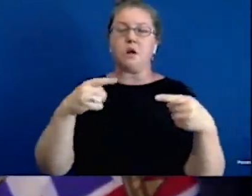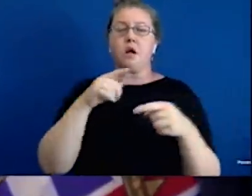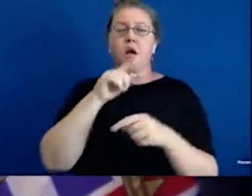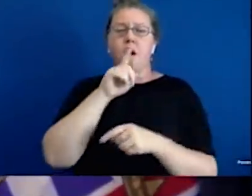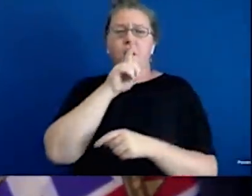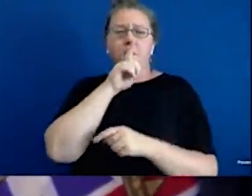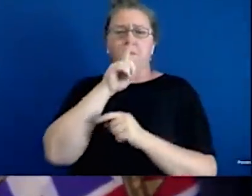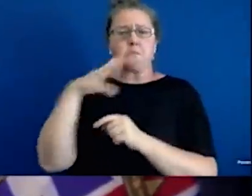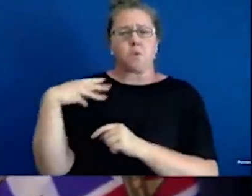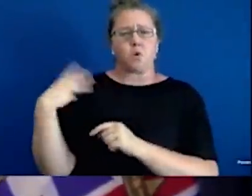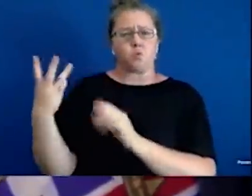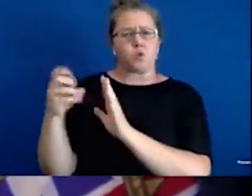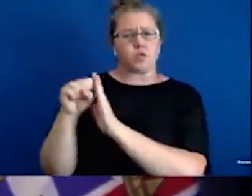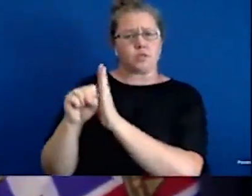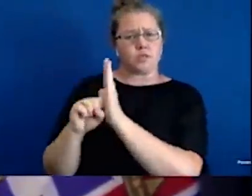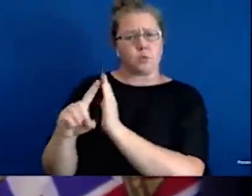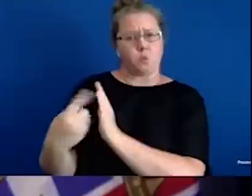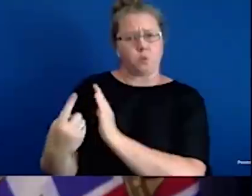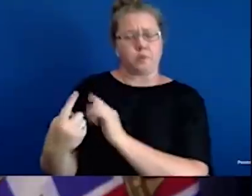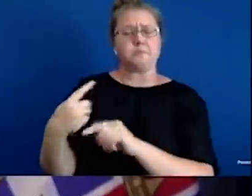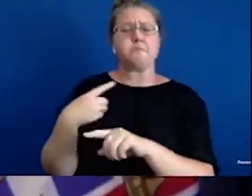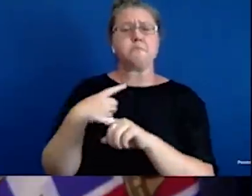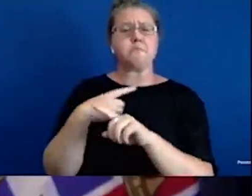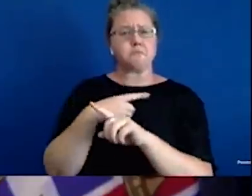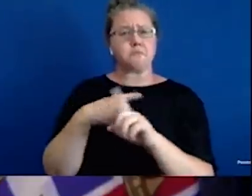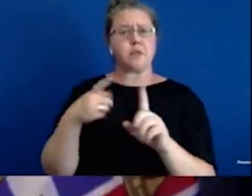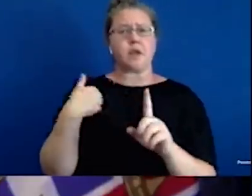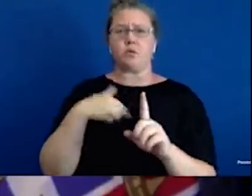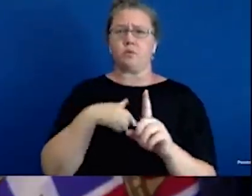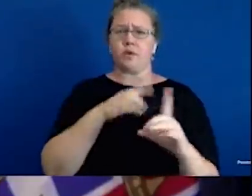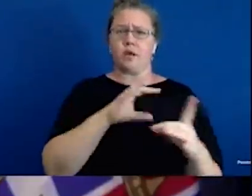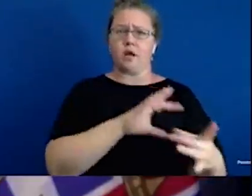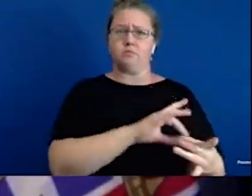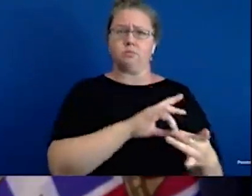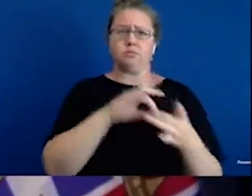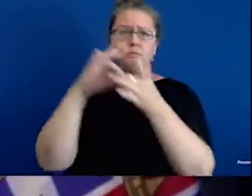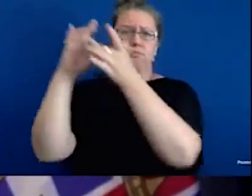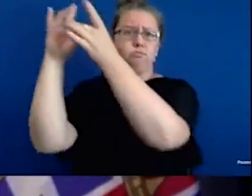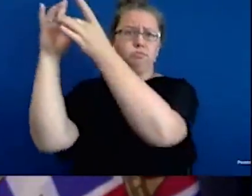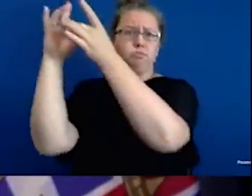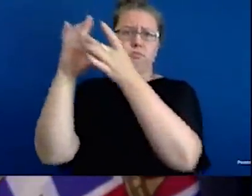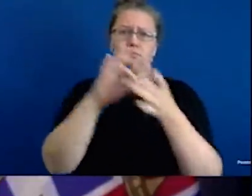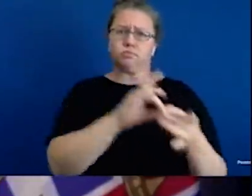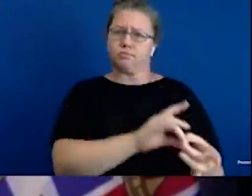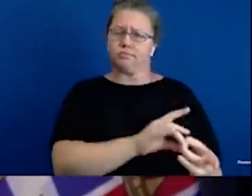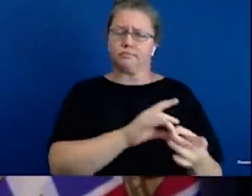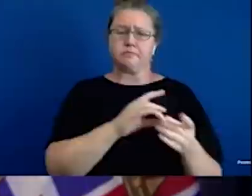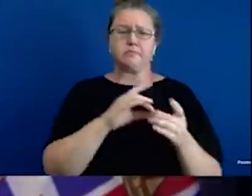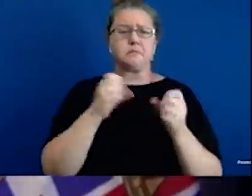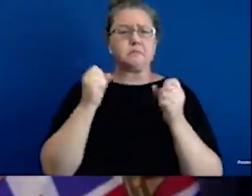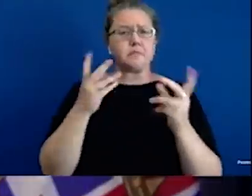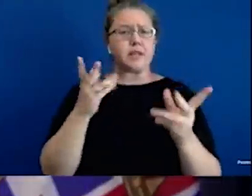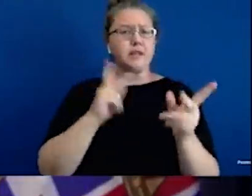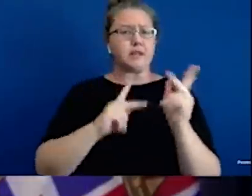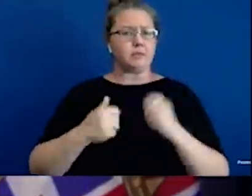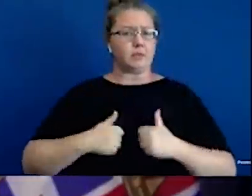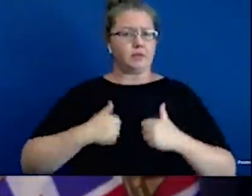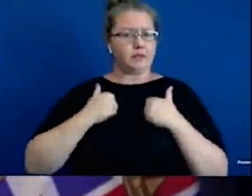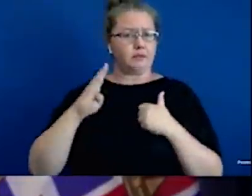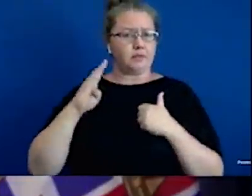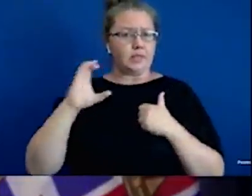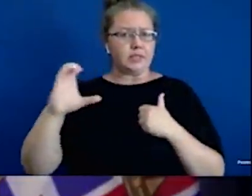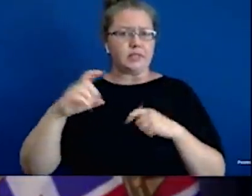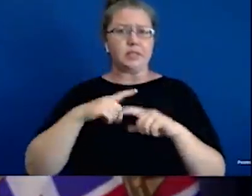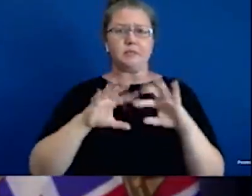with people coming from Washington State, but because we are very interconnected and many people in B.C. go